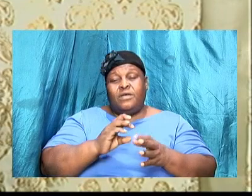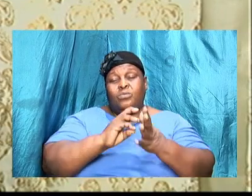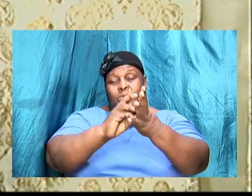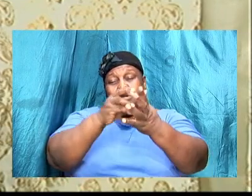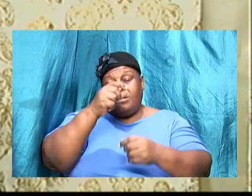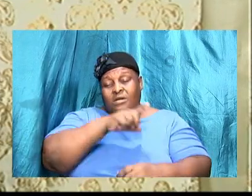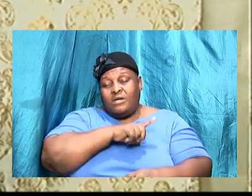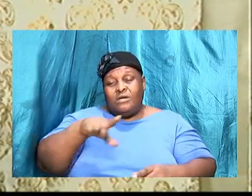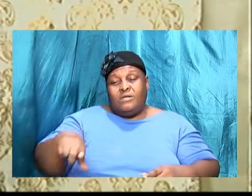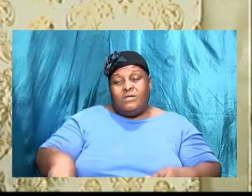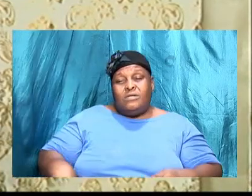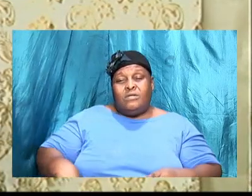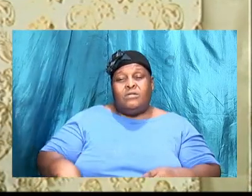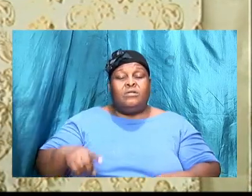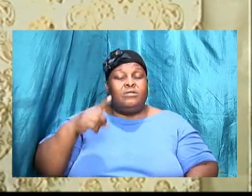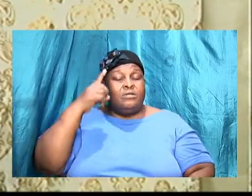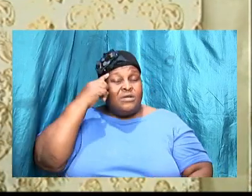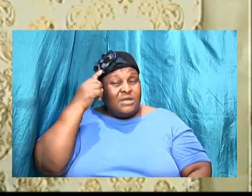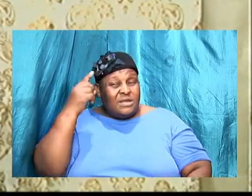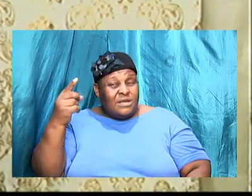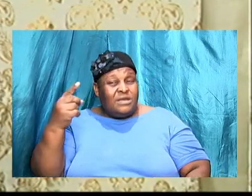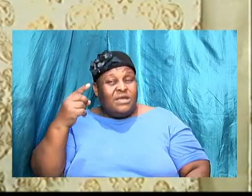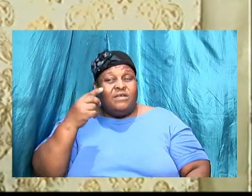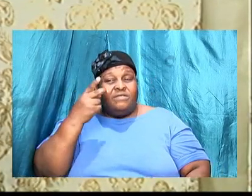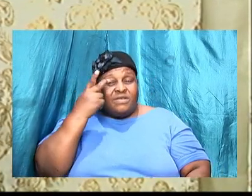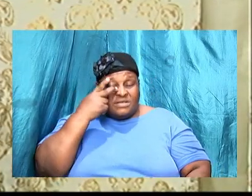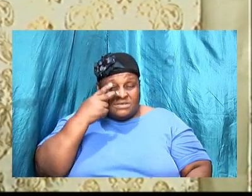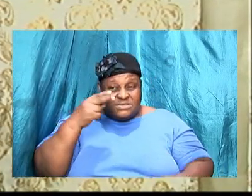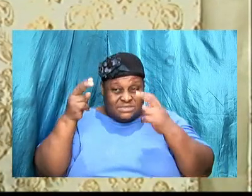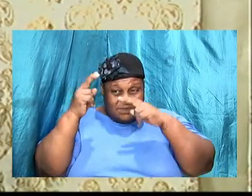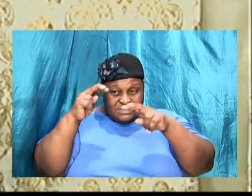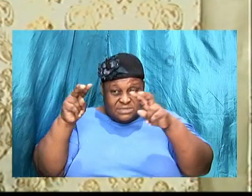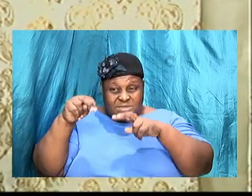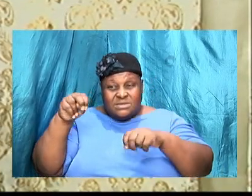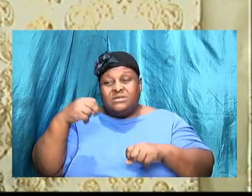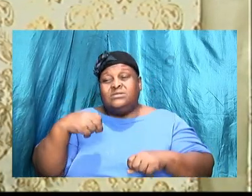weeks ago that David sought the Lord especially when it came to